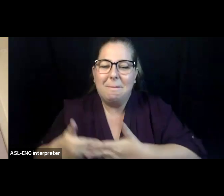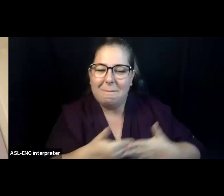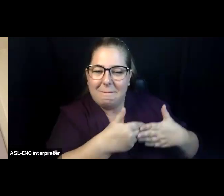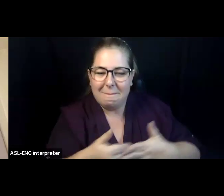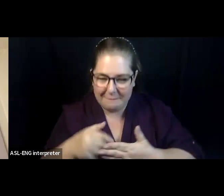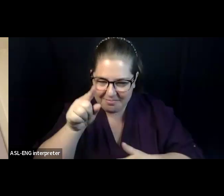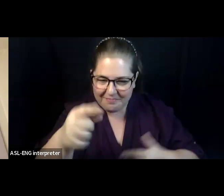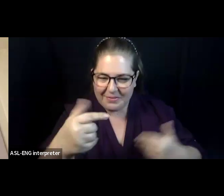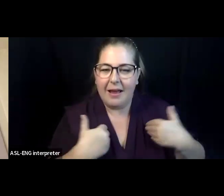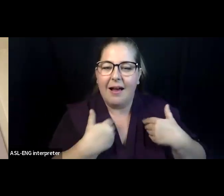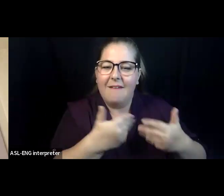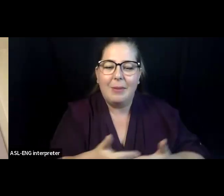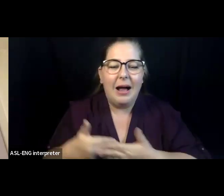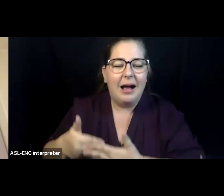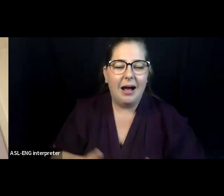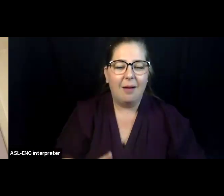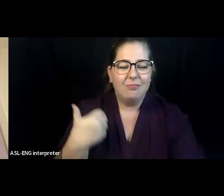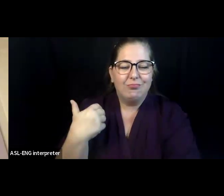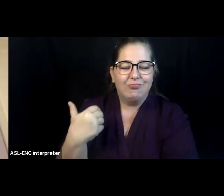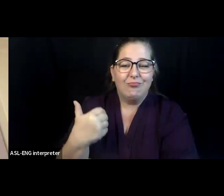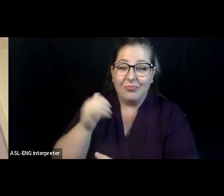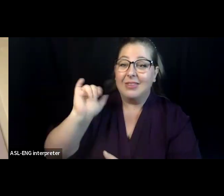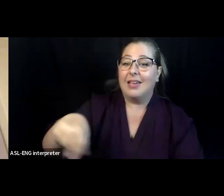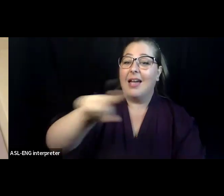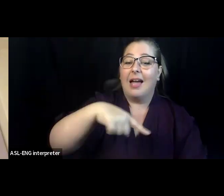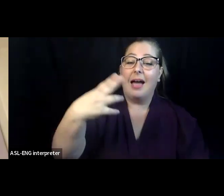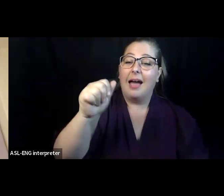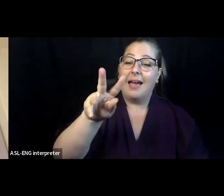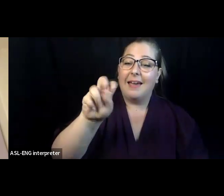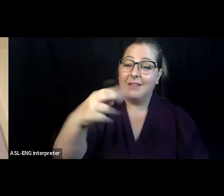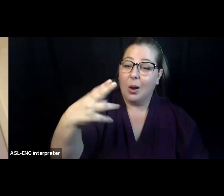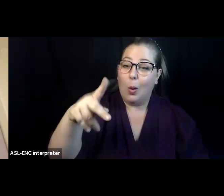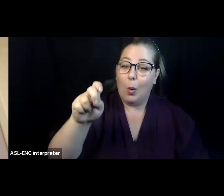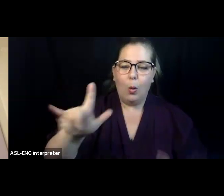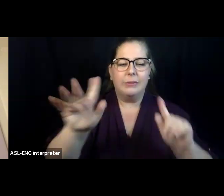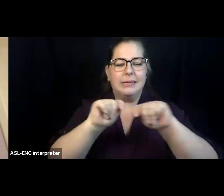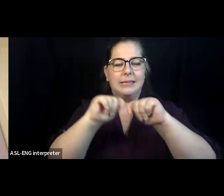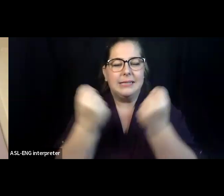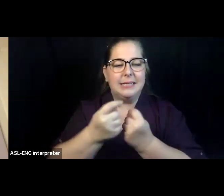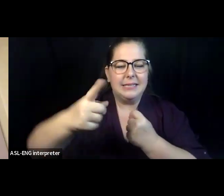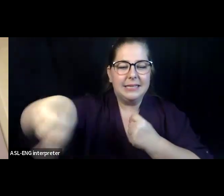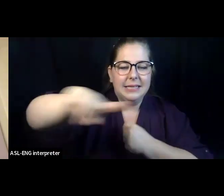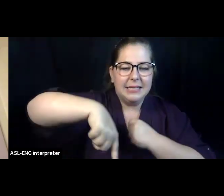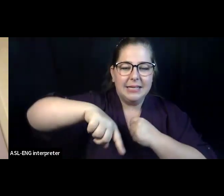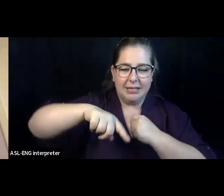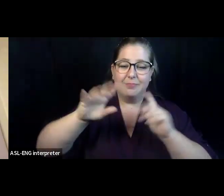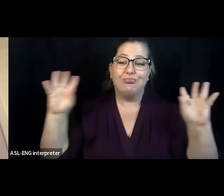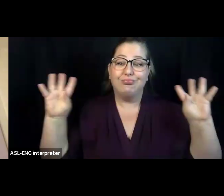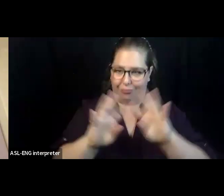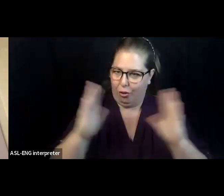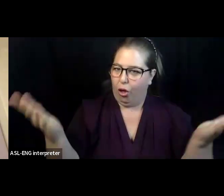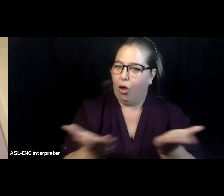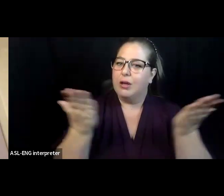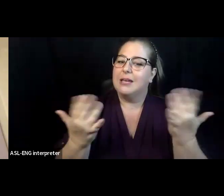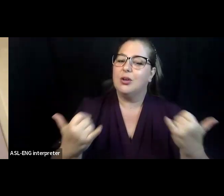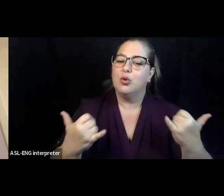us, and yeah, sitting around a dining room table and holding one of our teammates, Sandra's. Very cute little one. Next